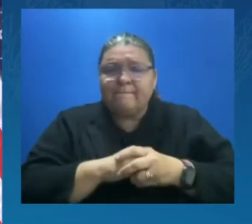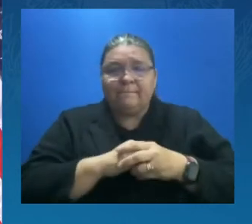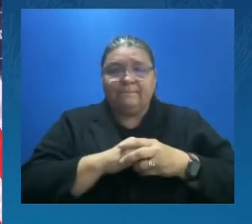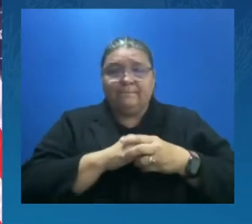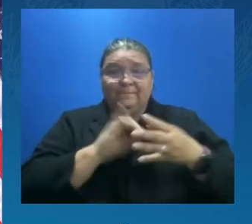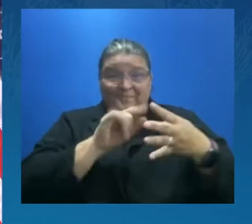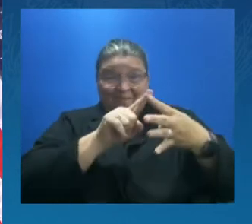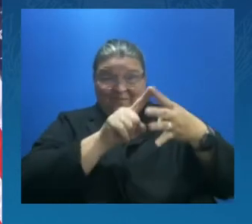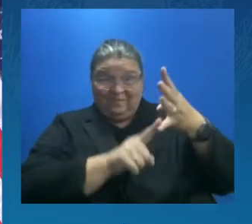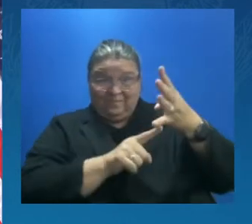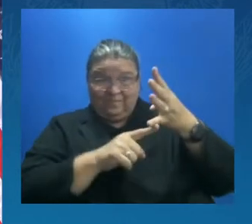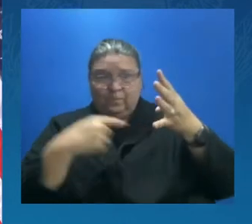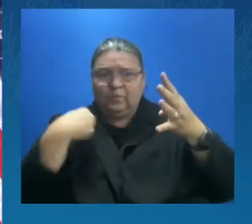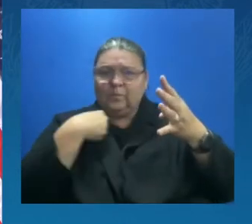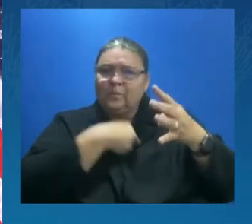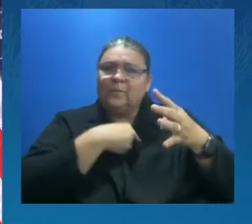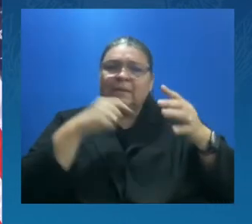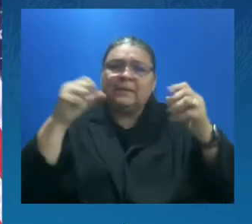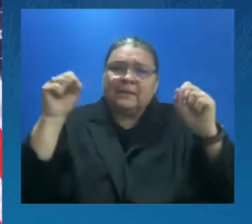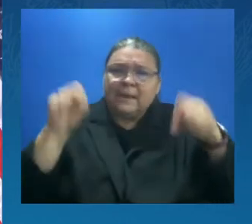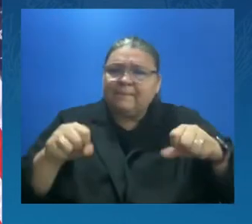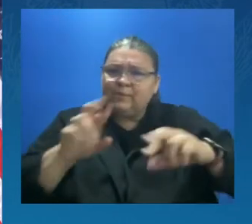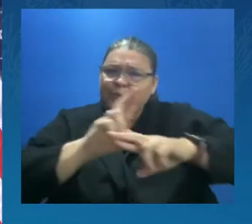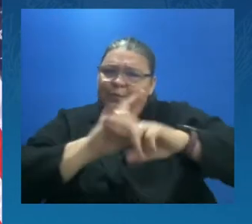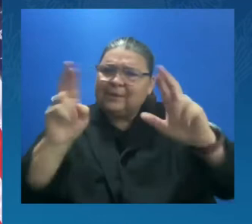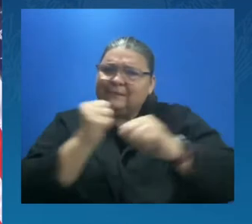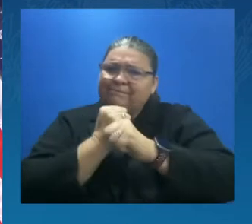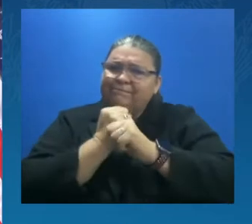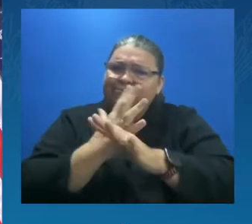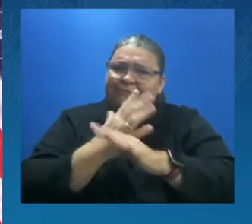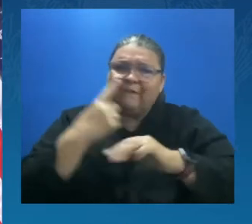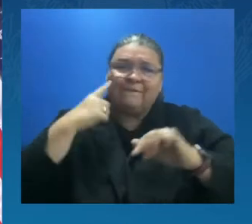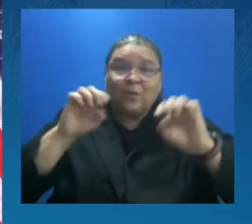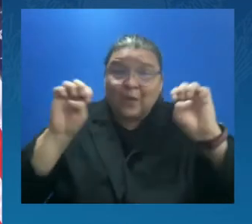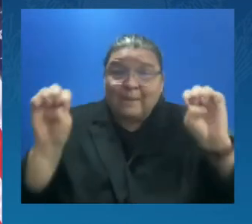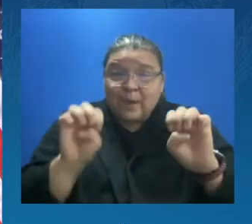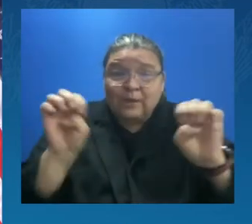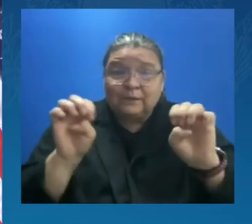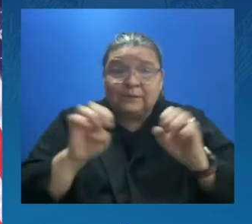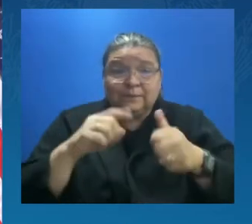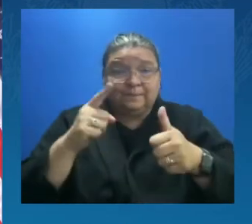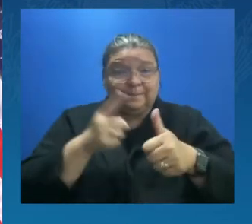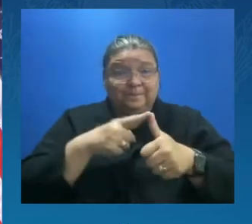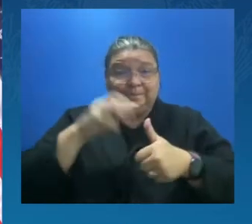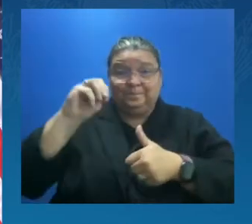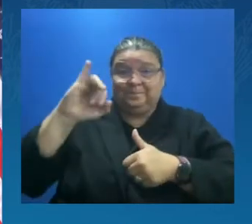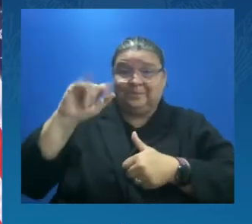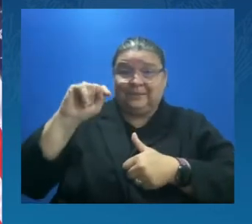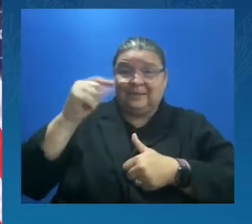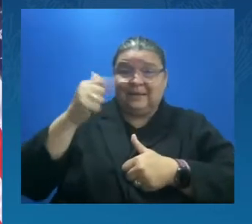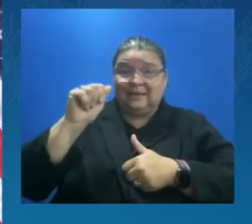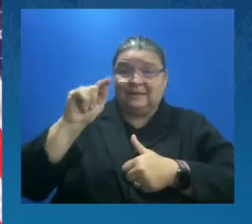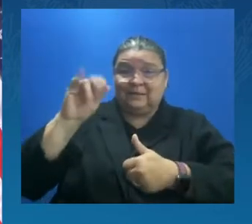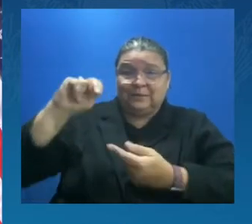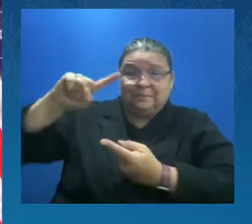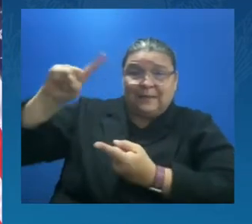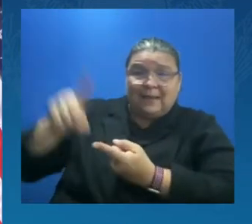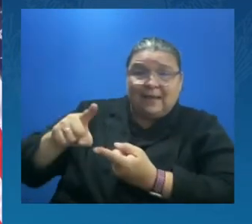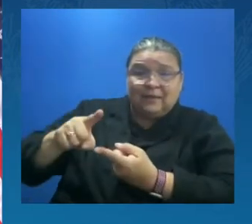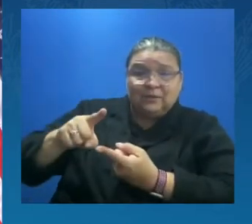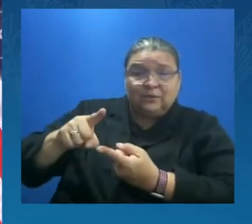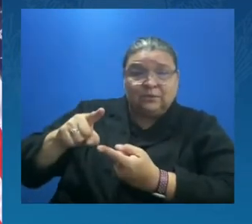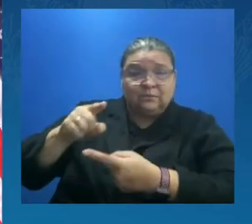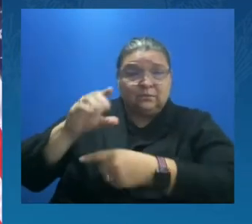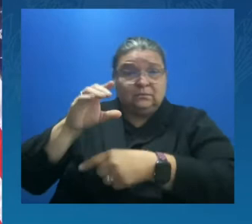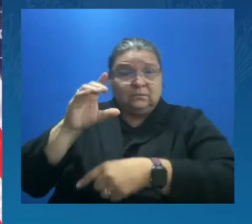industry standard that for every $1 invested in mitigative actions, it equates on average to $6 of cost savings in the subsequent